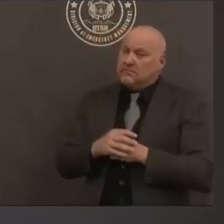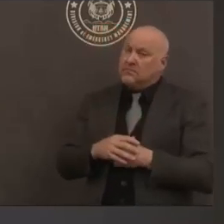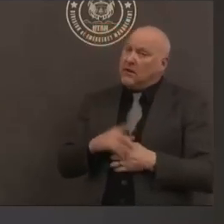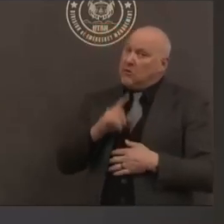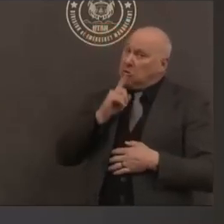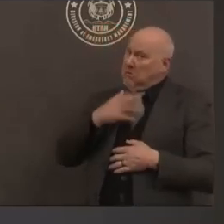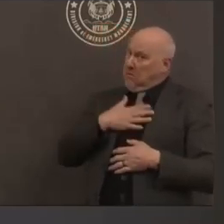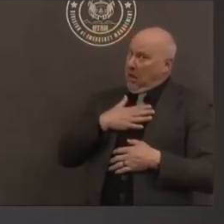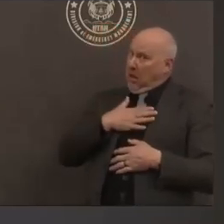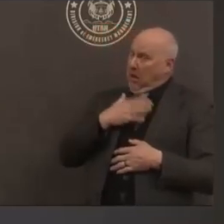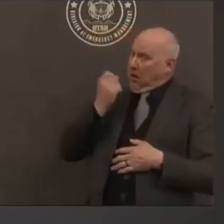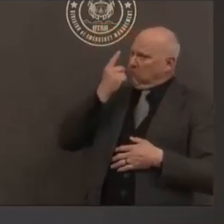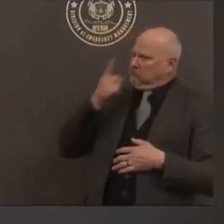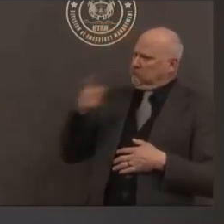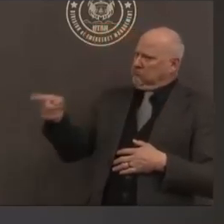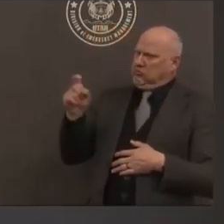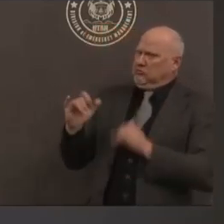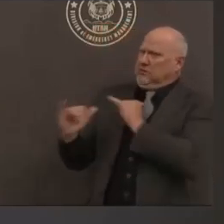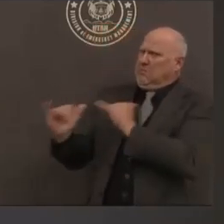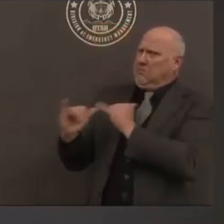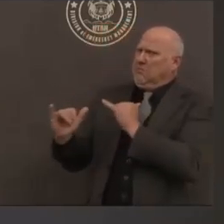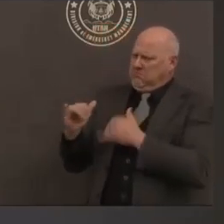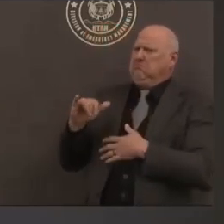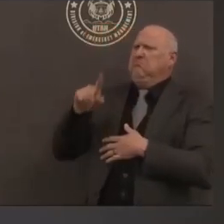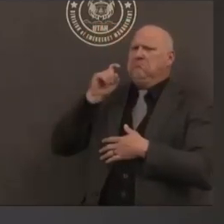recommending to them okay